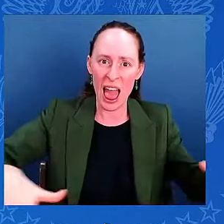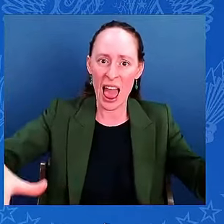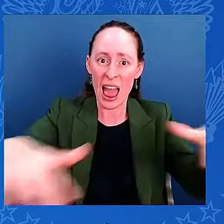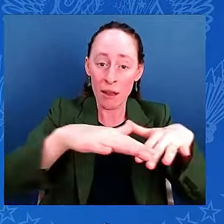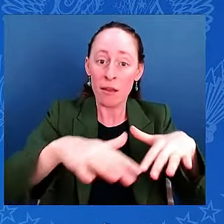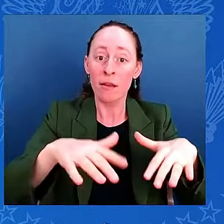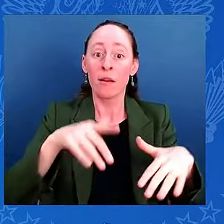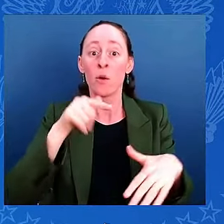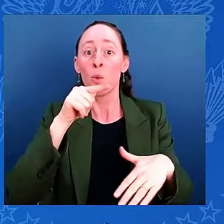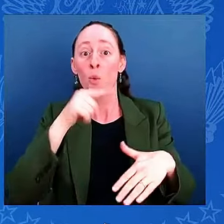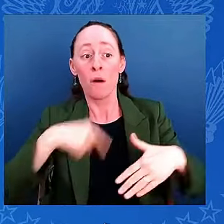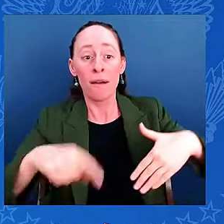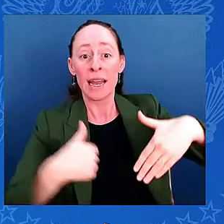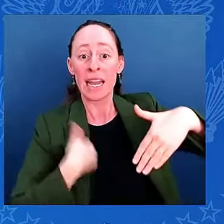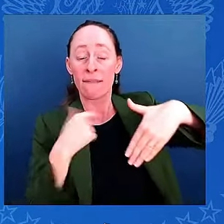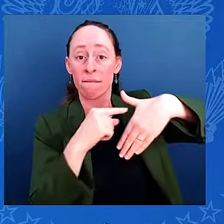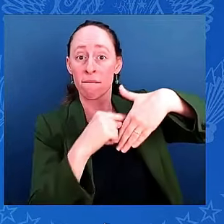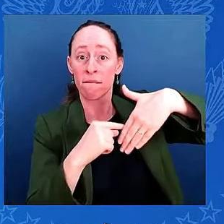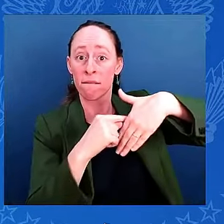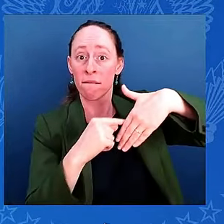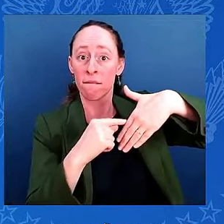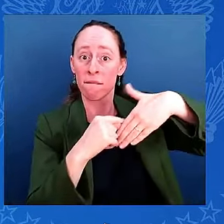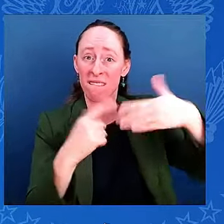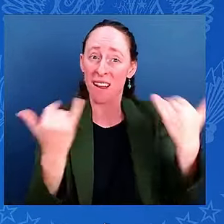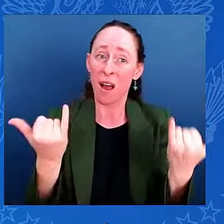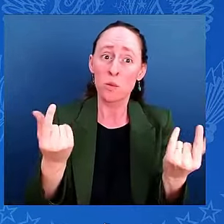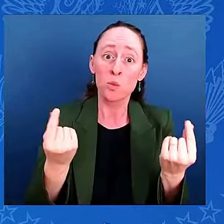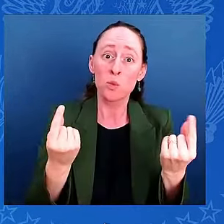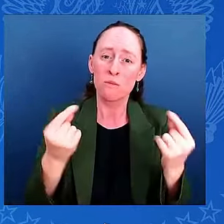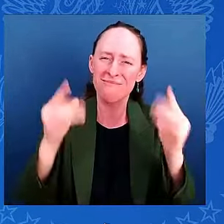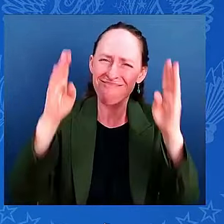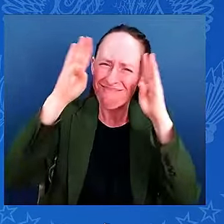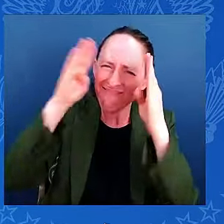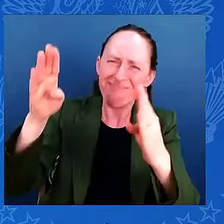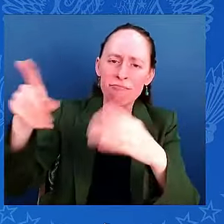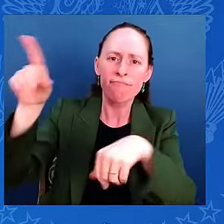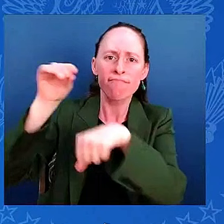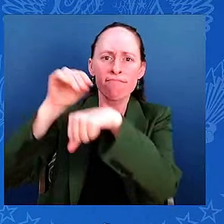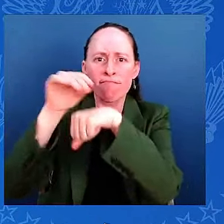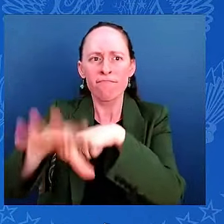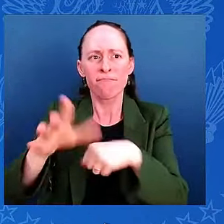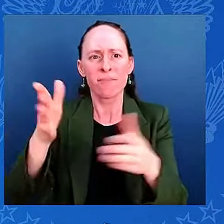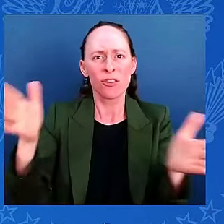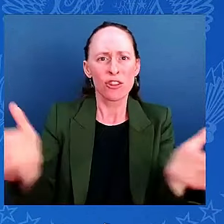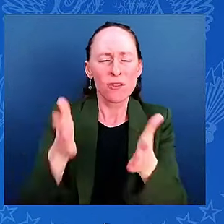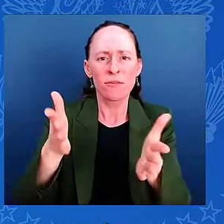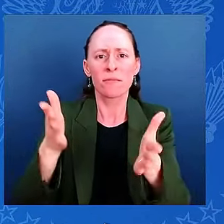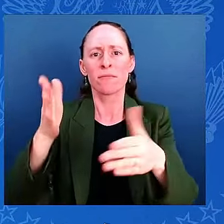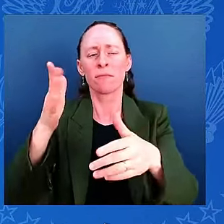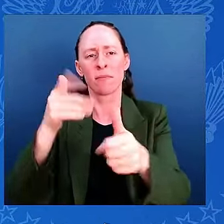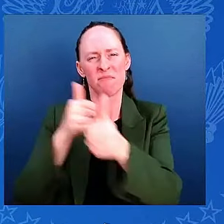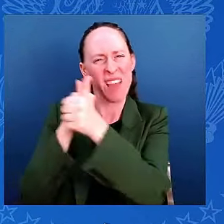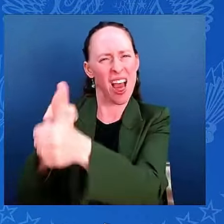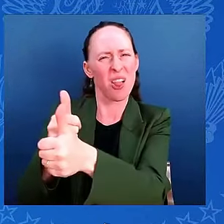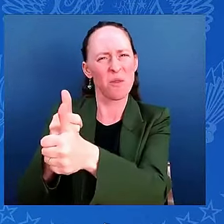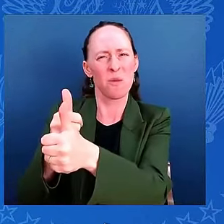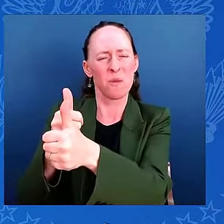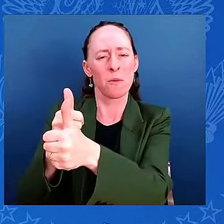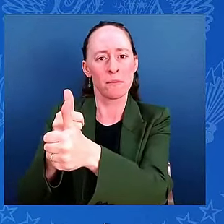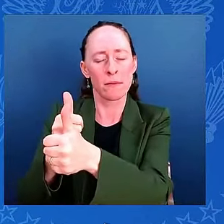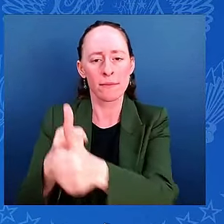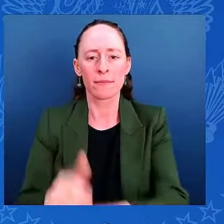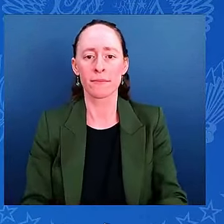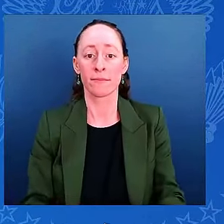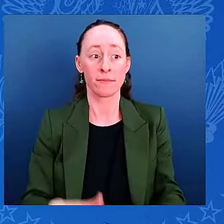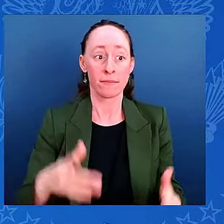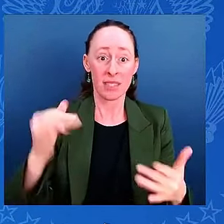all the safety instructions they give. At this point, evacuation is probably difficult. So I encourage people to